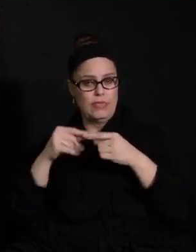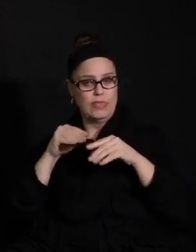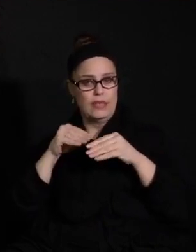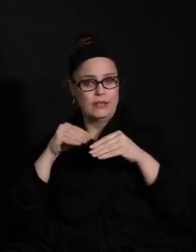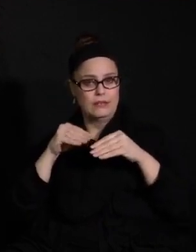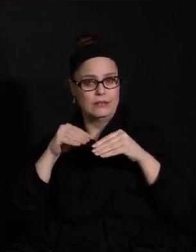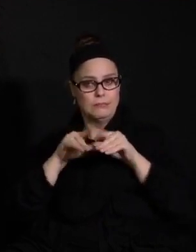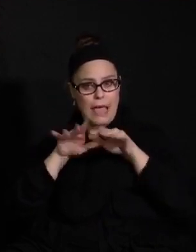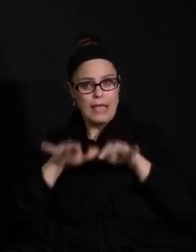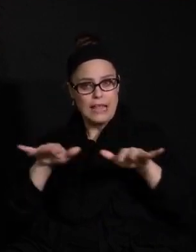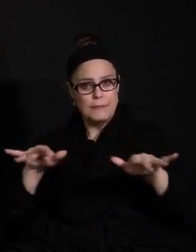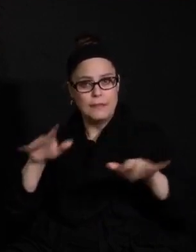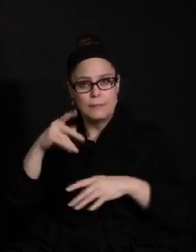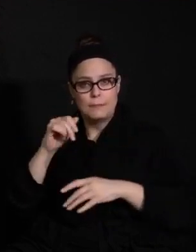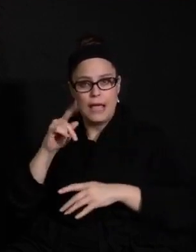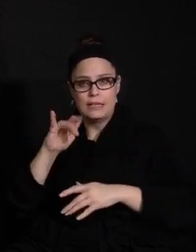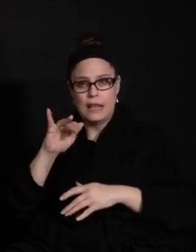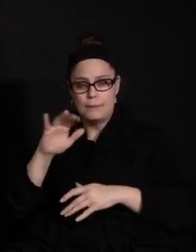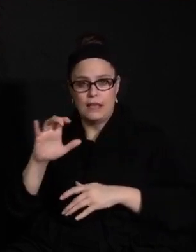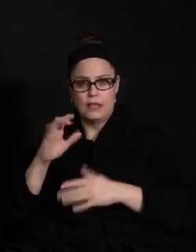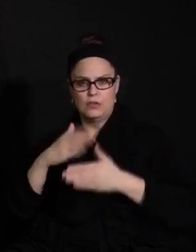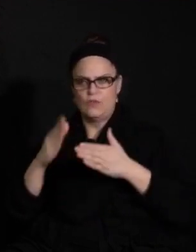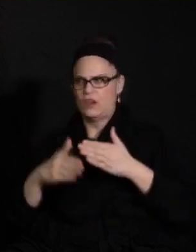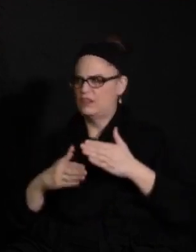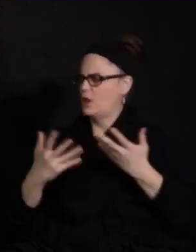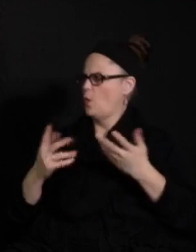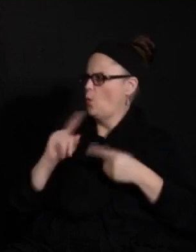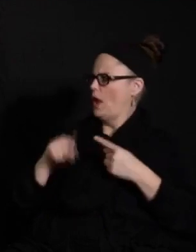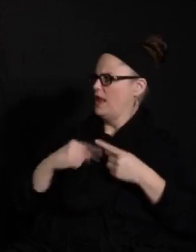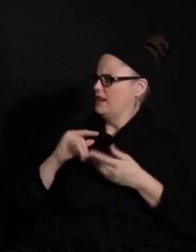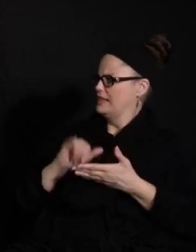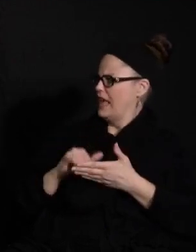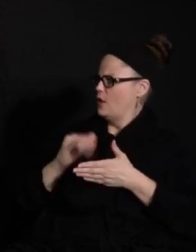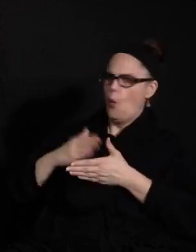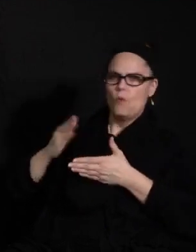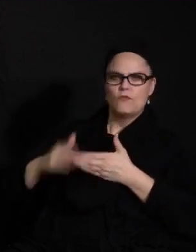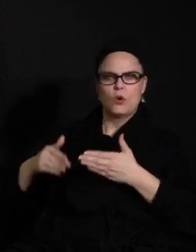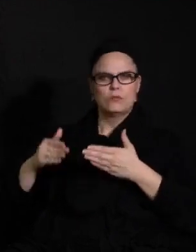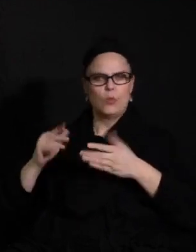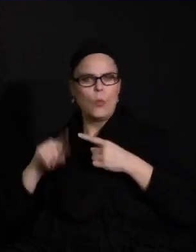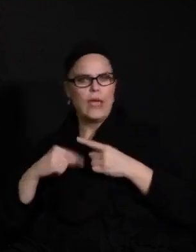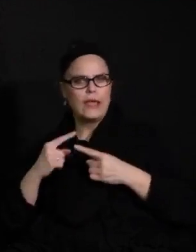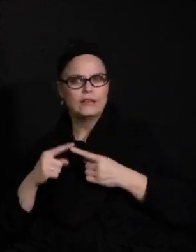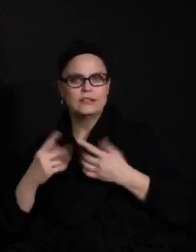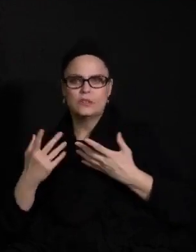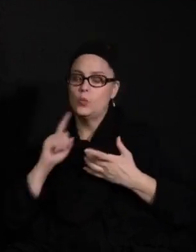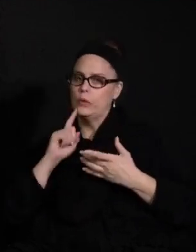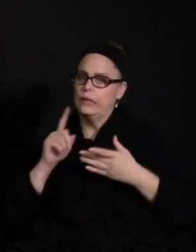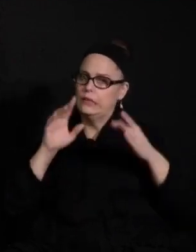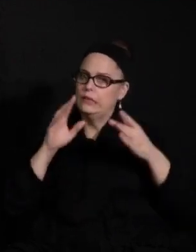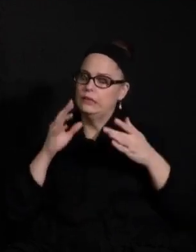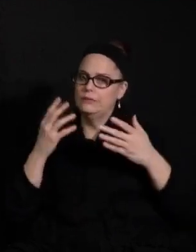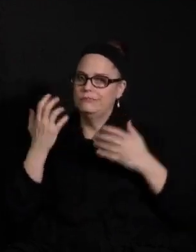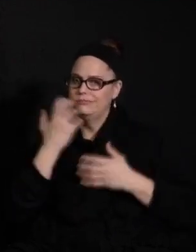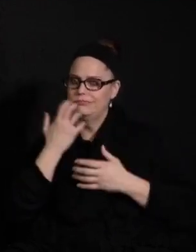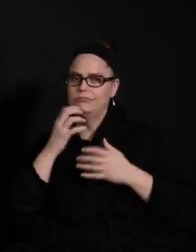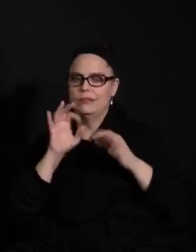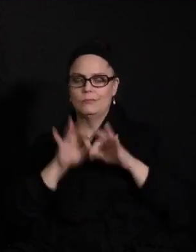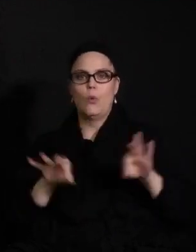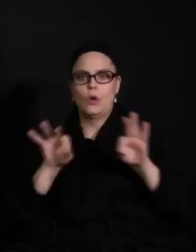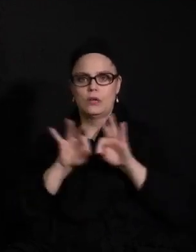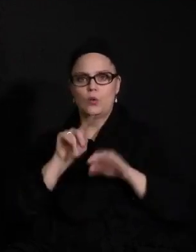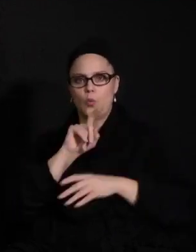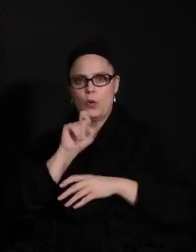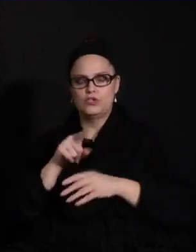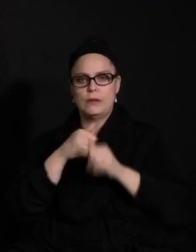came across some information today about when is the pandemic over? So this is a very pertinent question based on, you know,